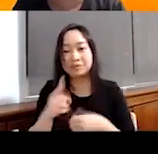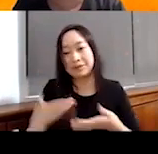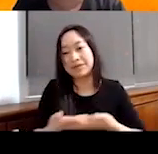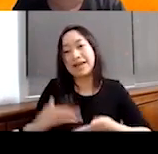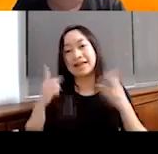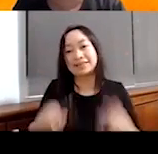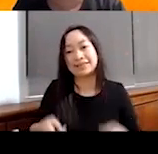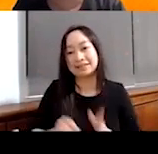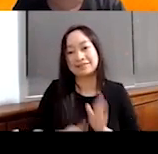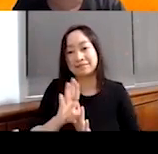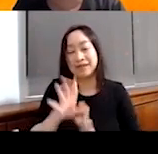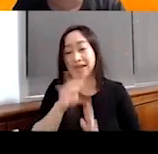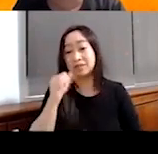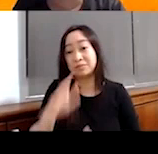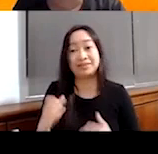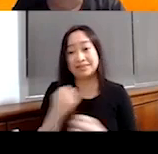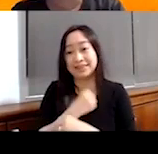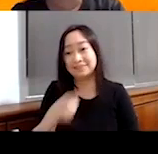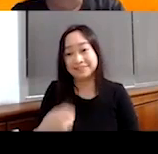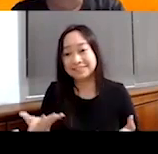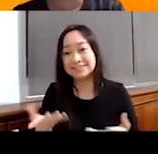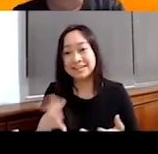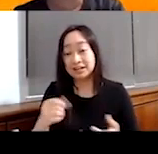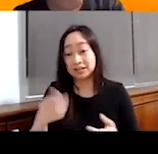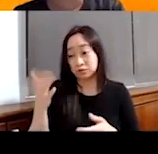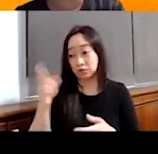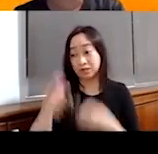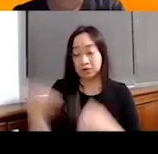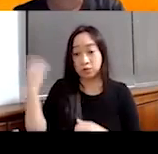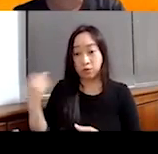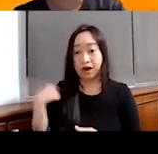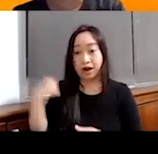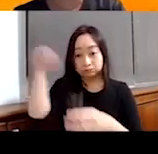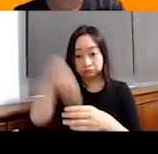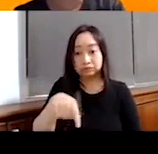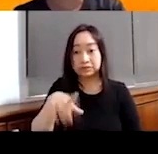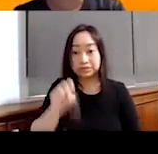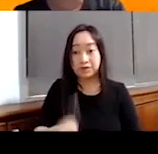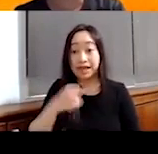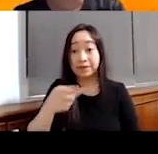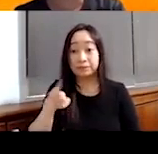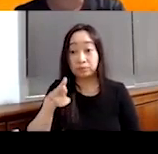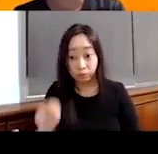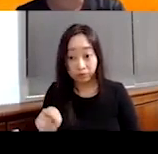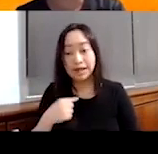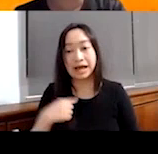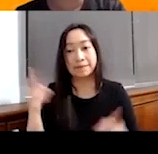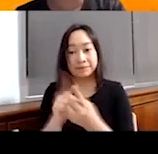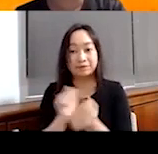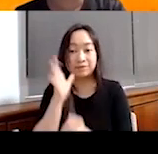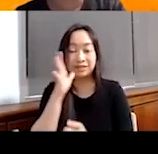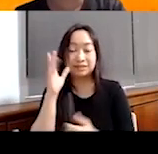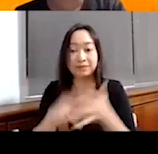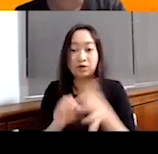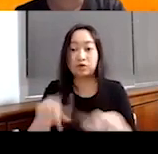the women love it. So I was in South Hebron about a year ago and I was meeting with mothers who are part of go baby go.